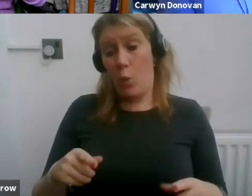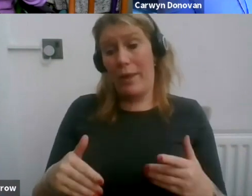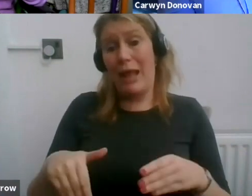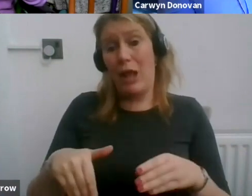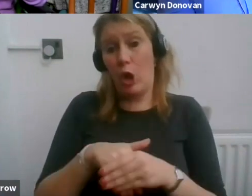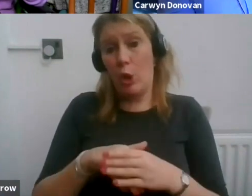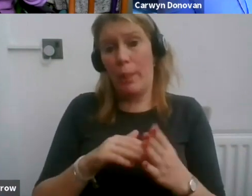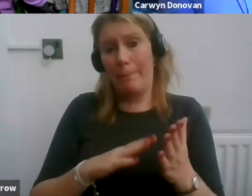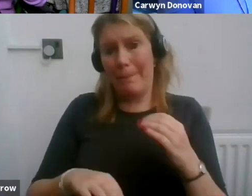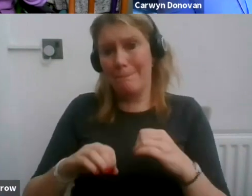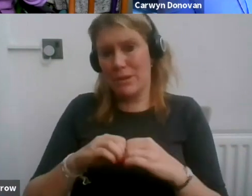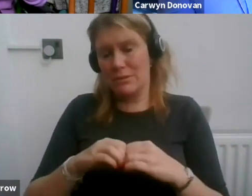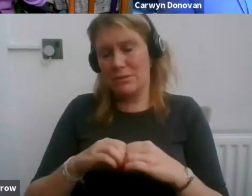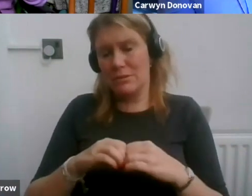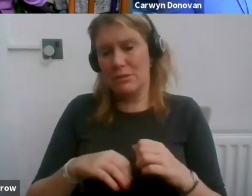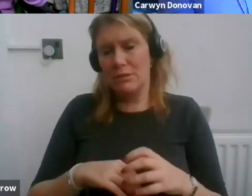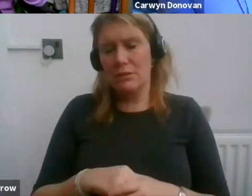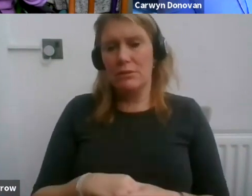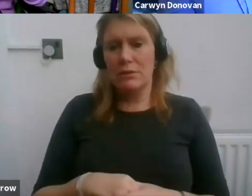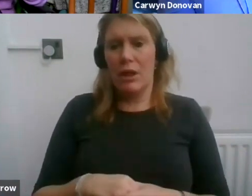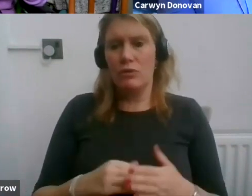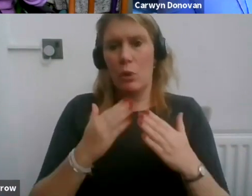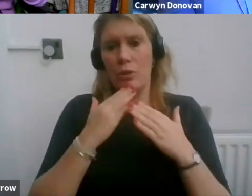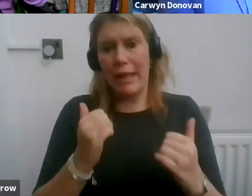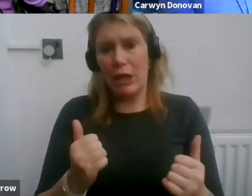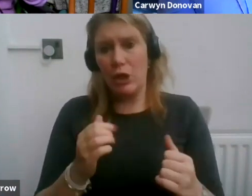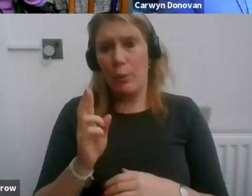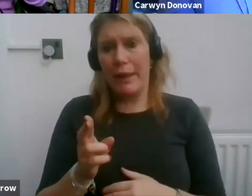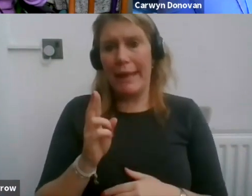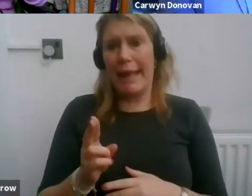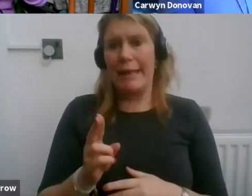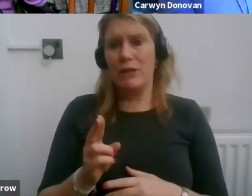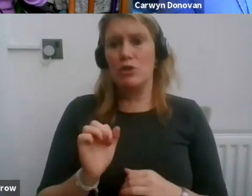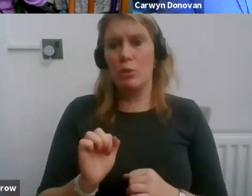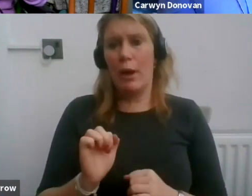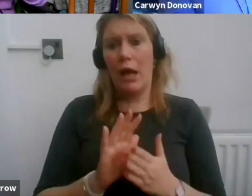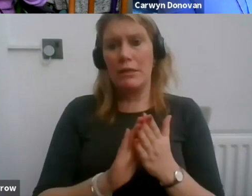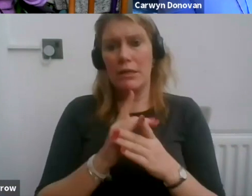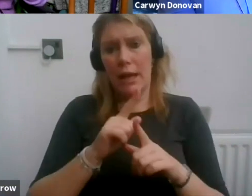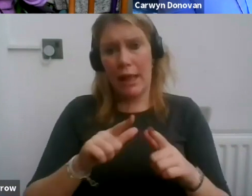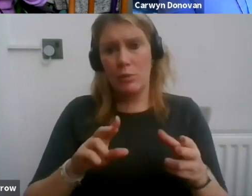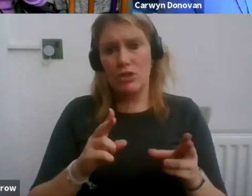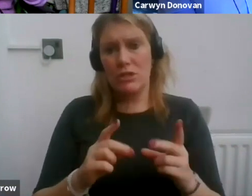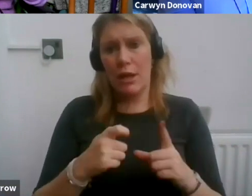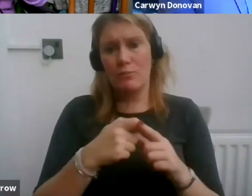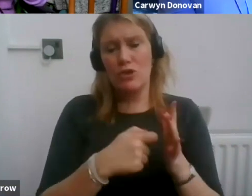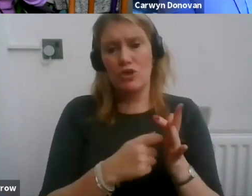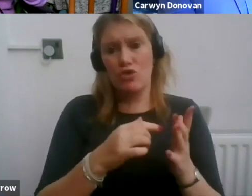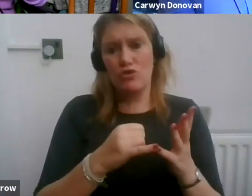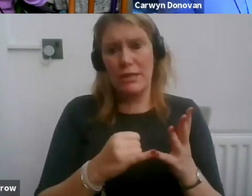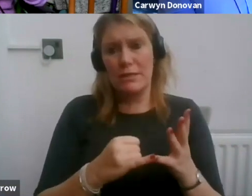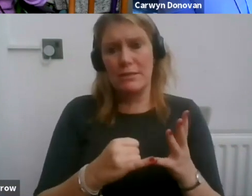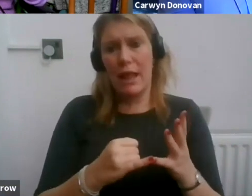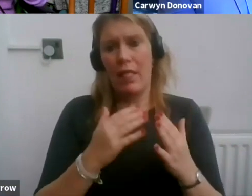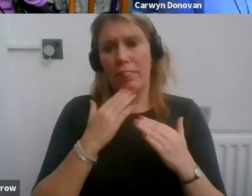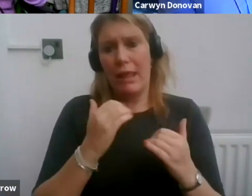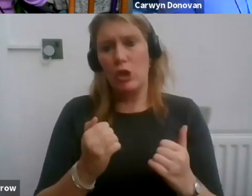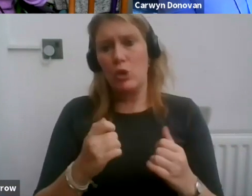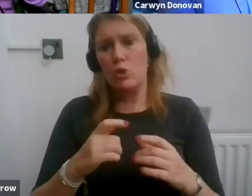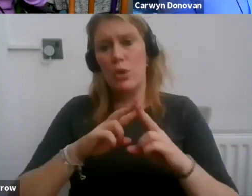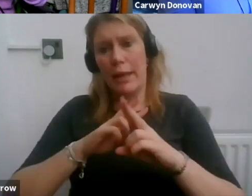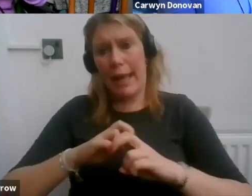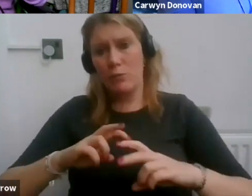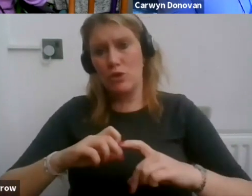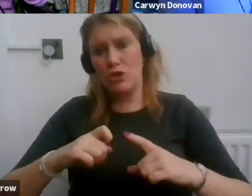as well so thank you again to our sign language interpreter Chris to our captioner